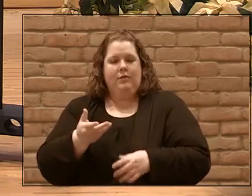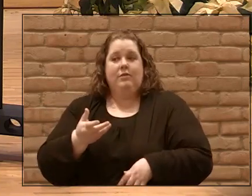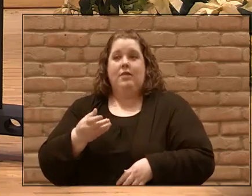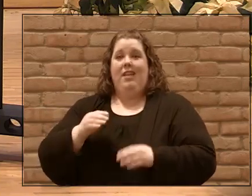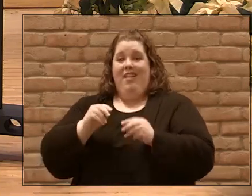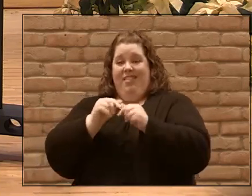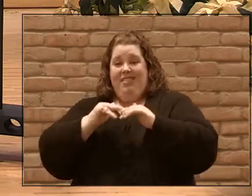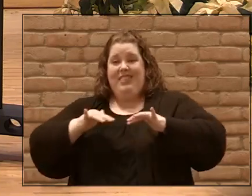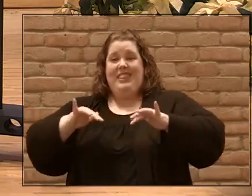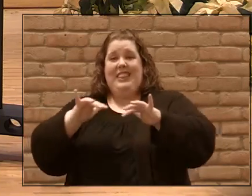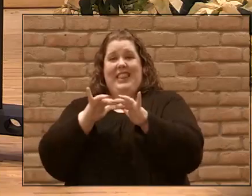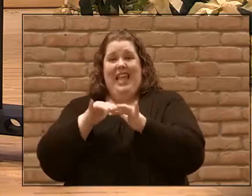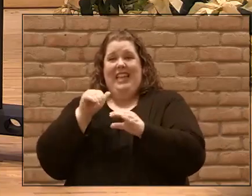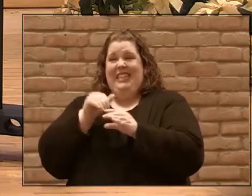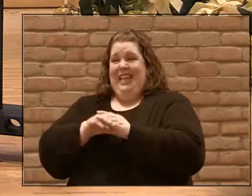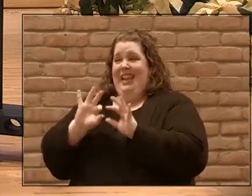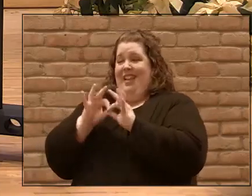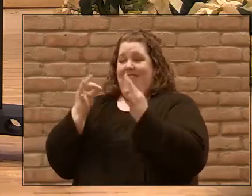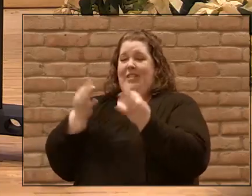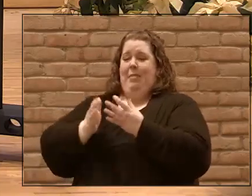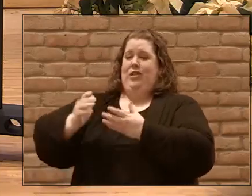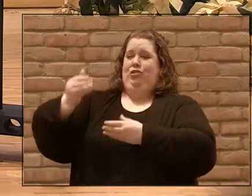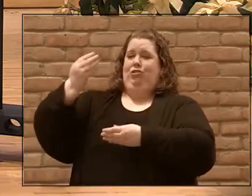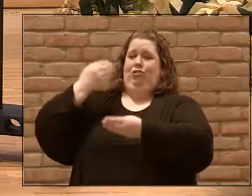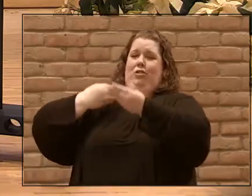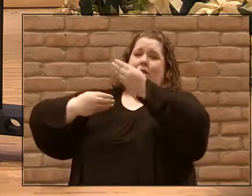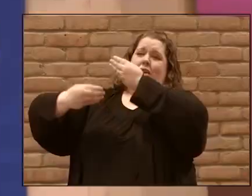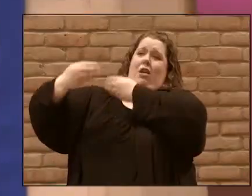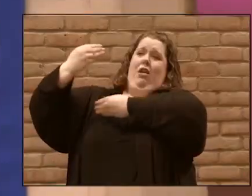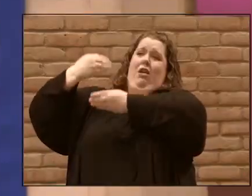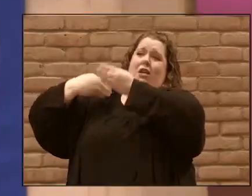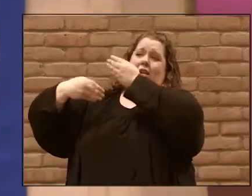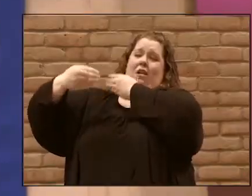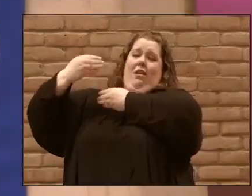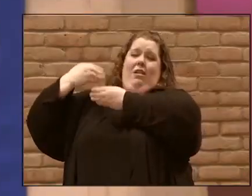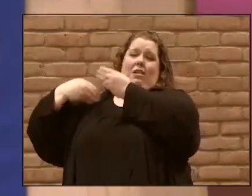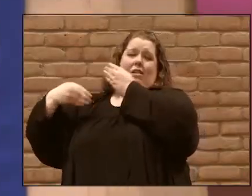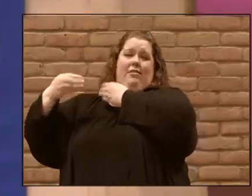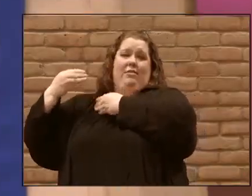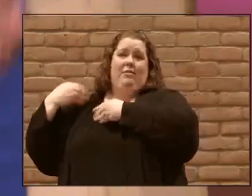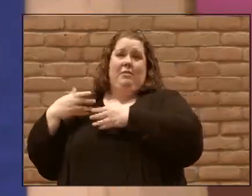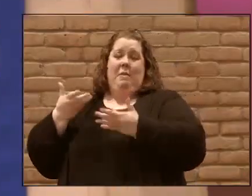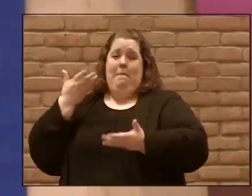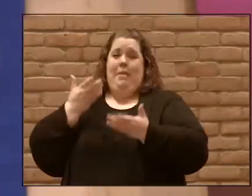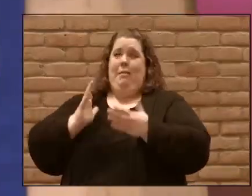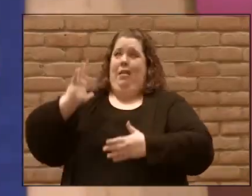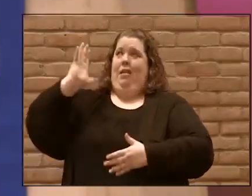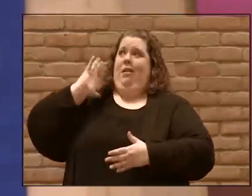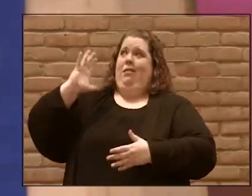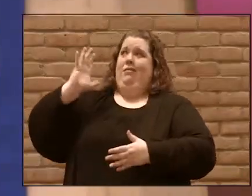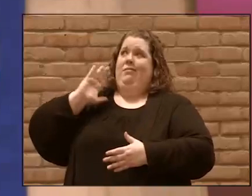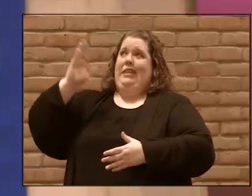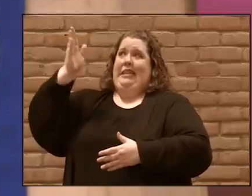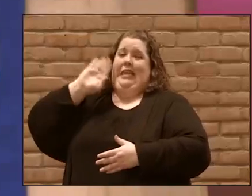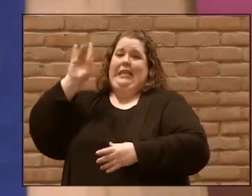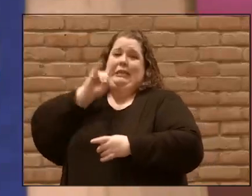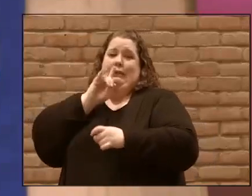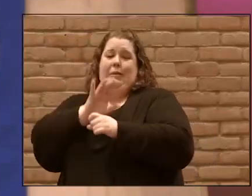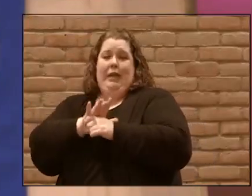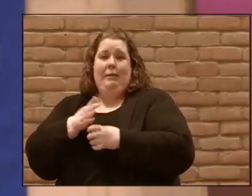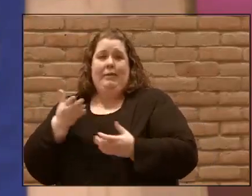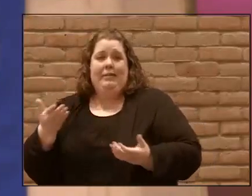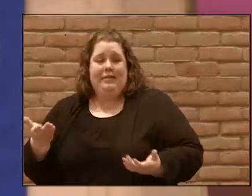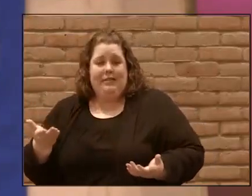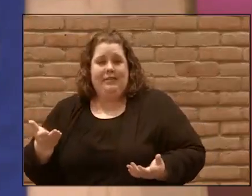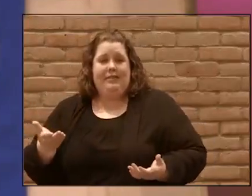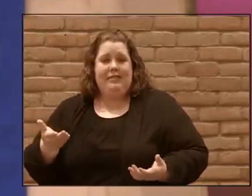and generations. Maybe all the way back to the promise of God that I'm going to give you this land as your own. And to